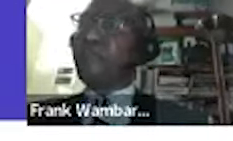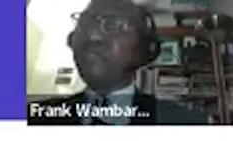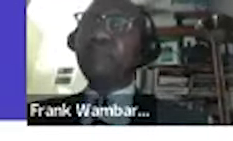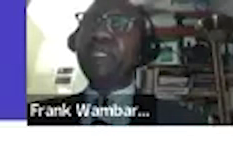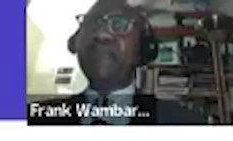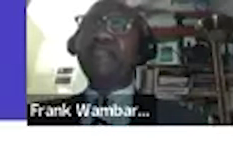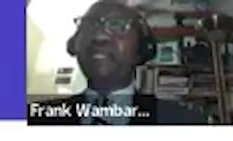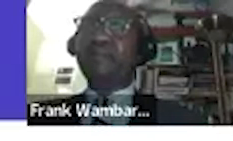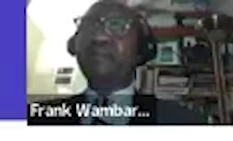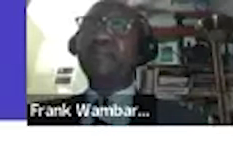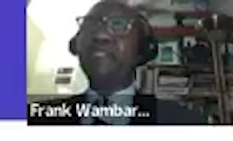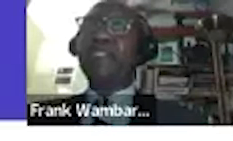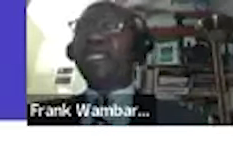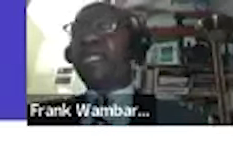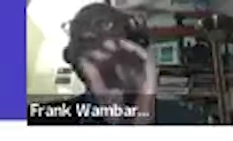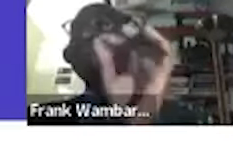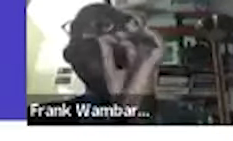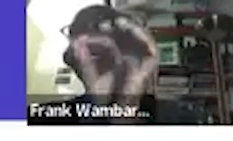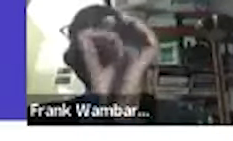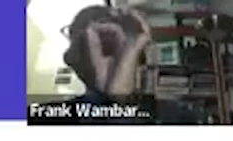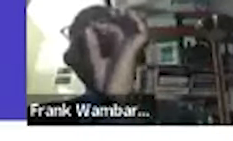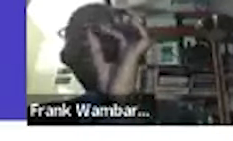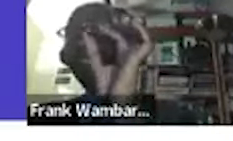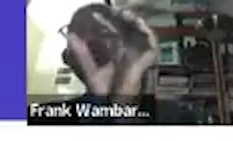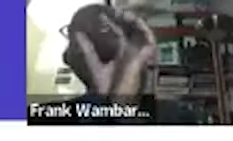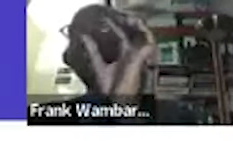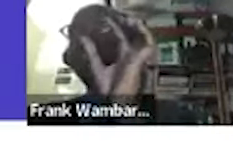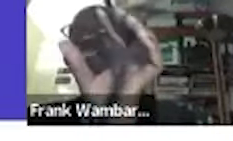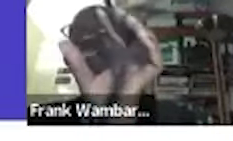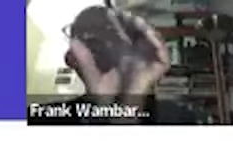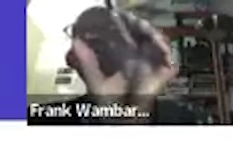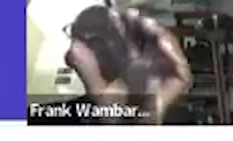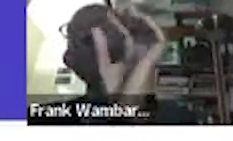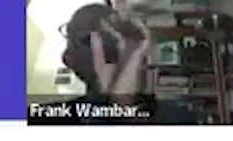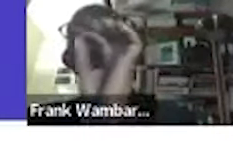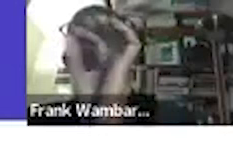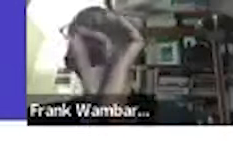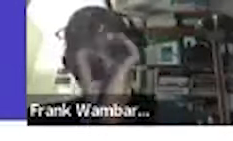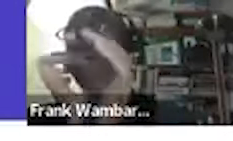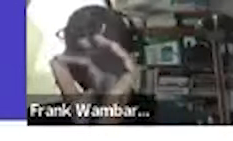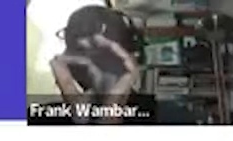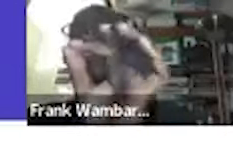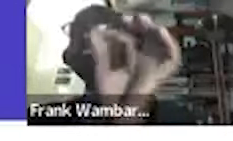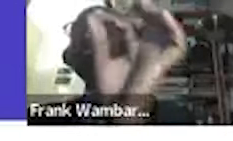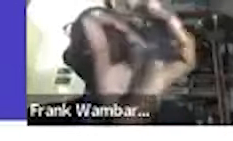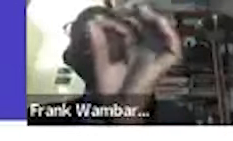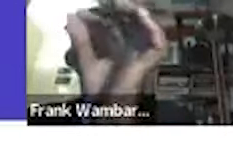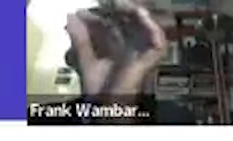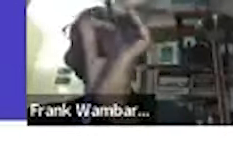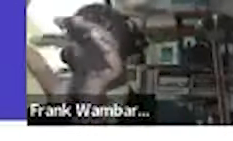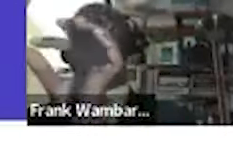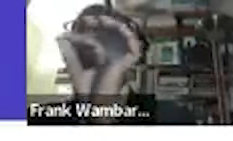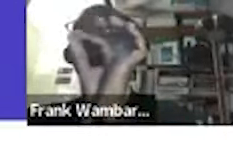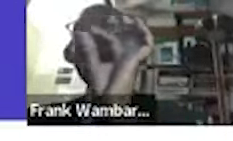and you have confirmed everything and i repeat visa visitor's visa is not for working it's